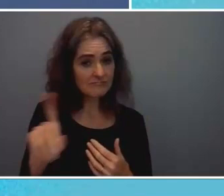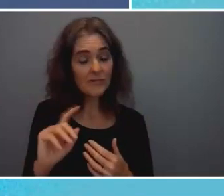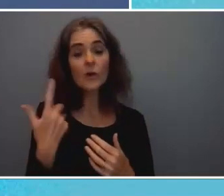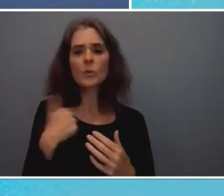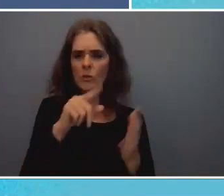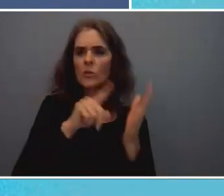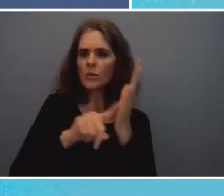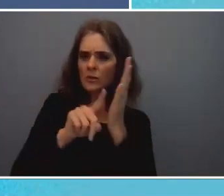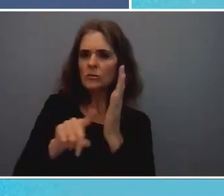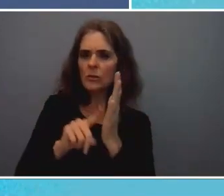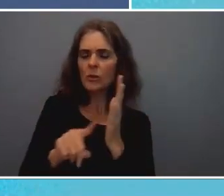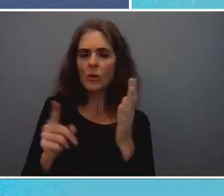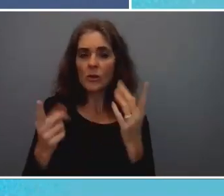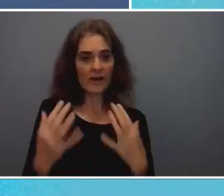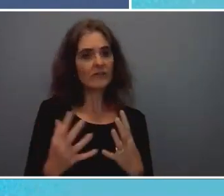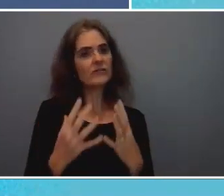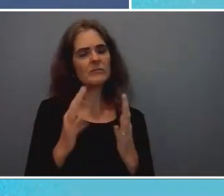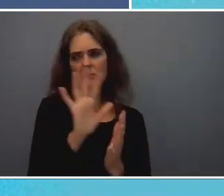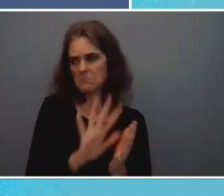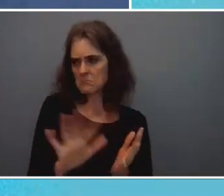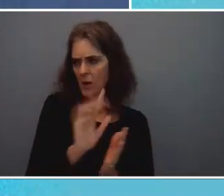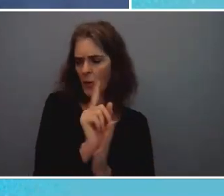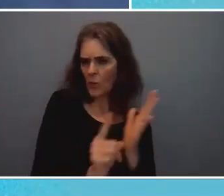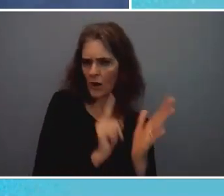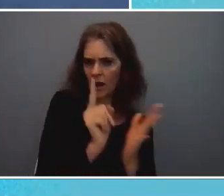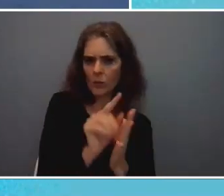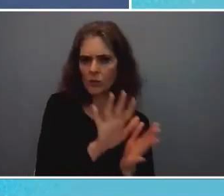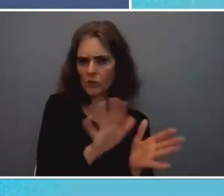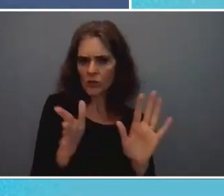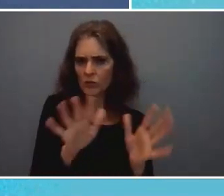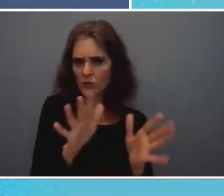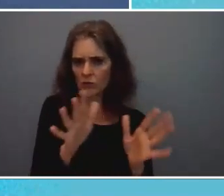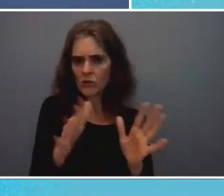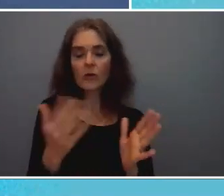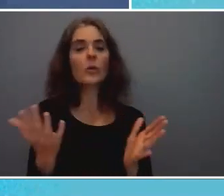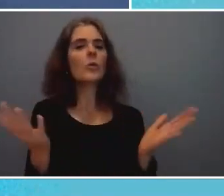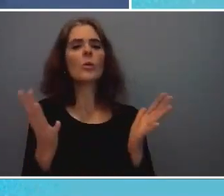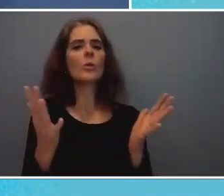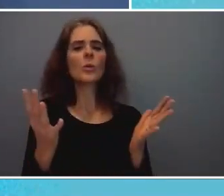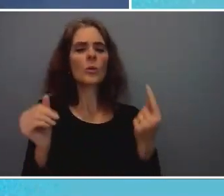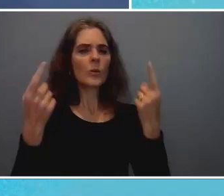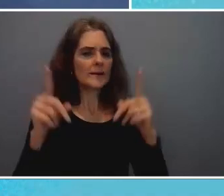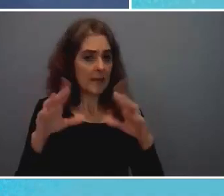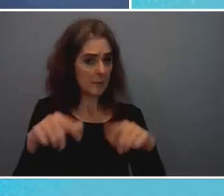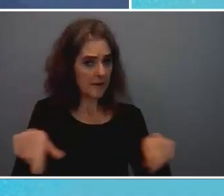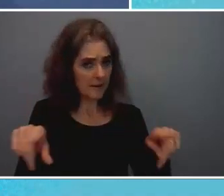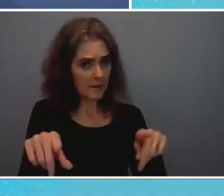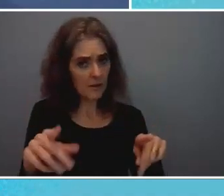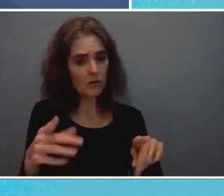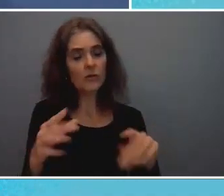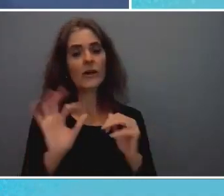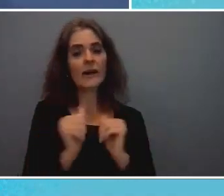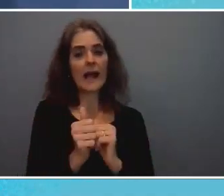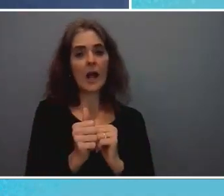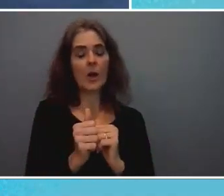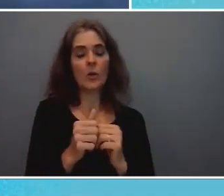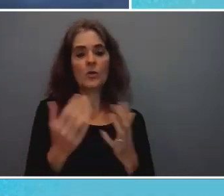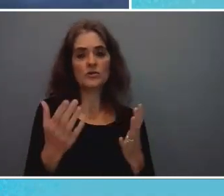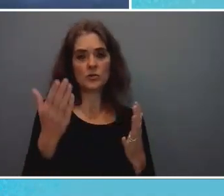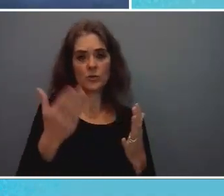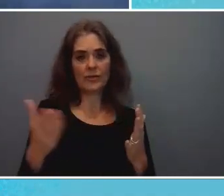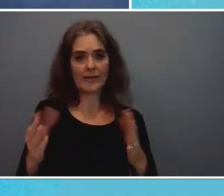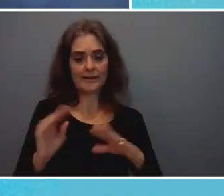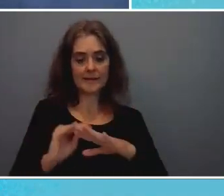this I think we have about an hour is is what's happening there and how those things interplay to impact